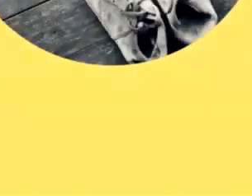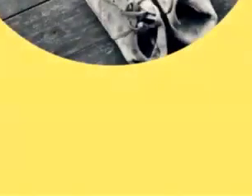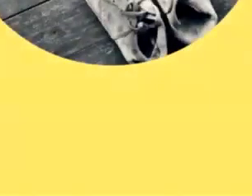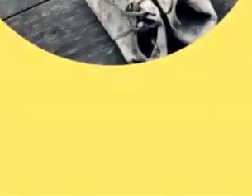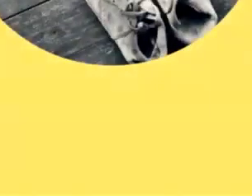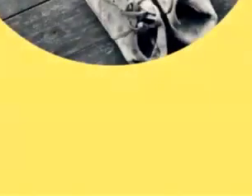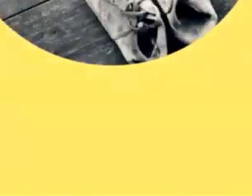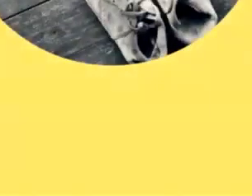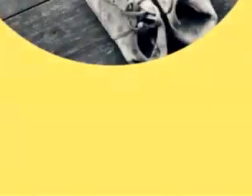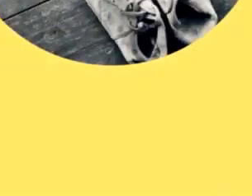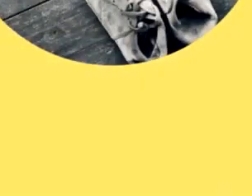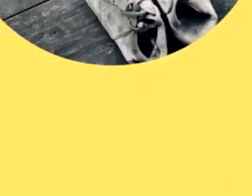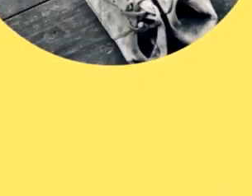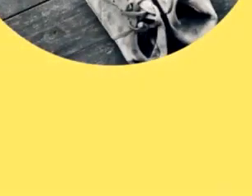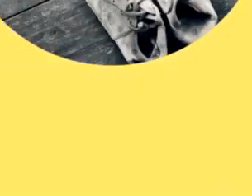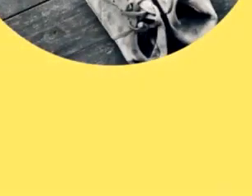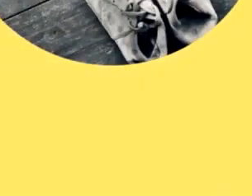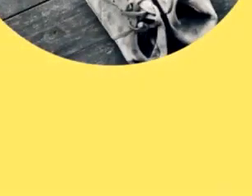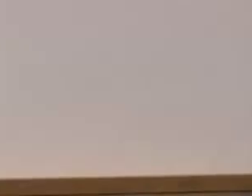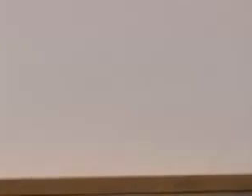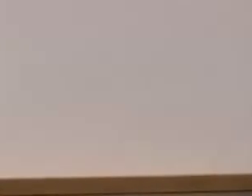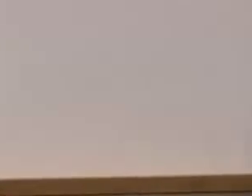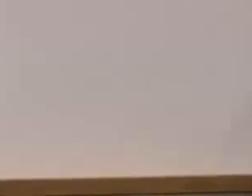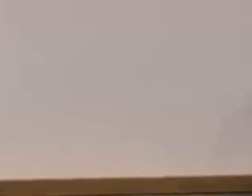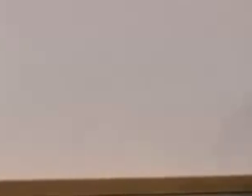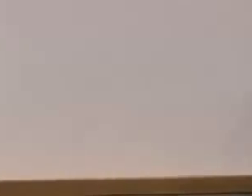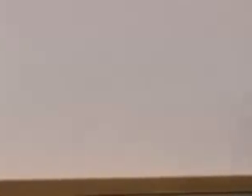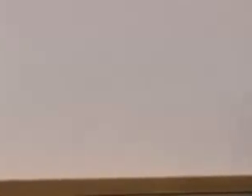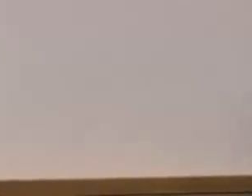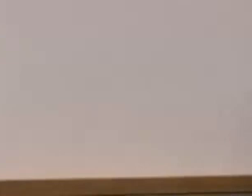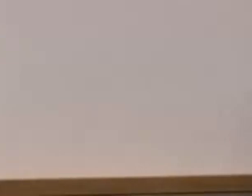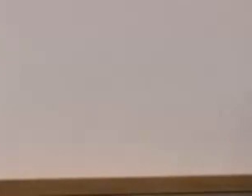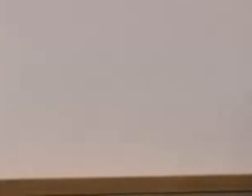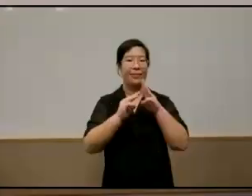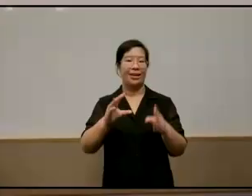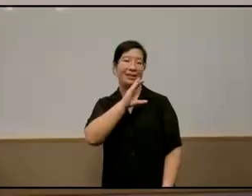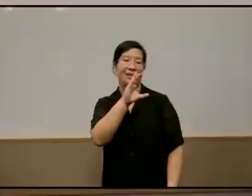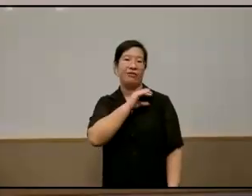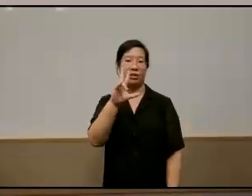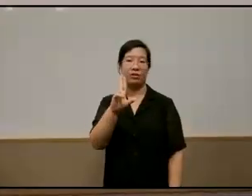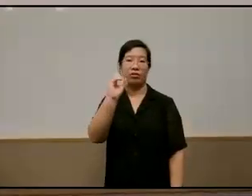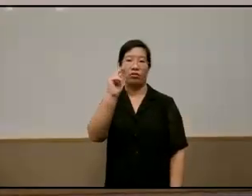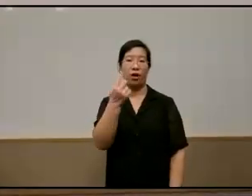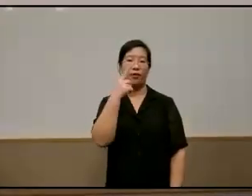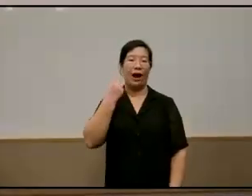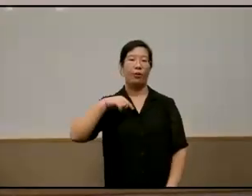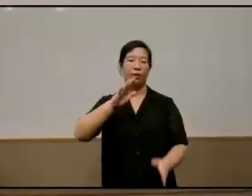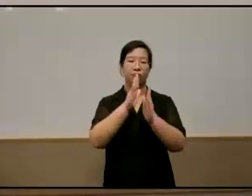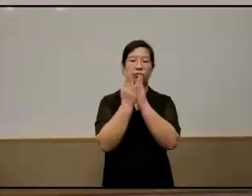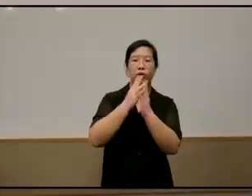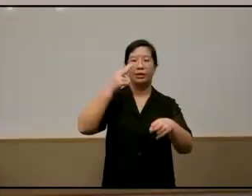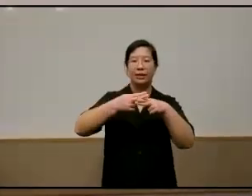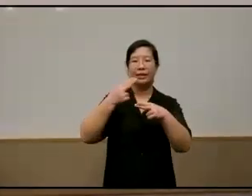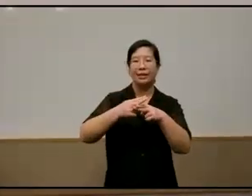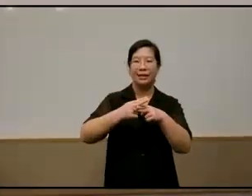so um that's the voice of our protagonist ron in an online interactive storybook called the impossible timetable